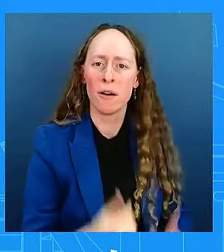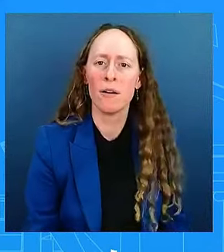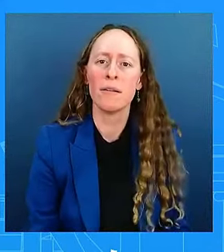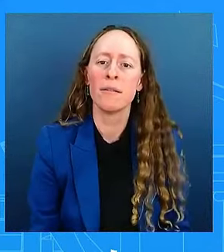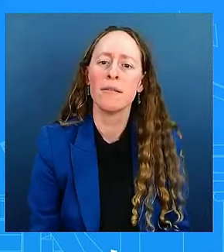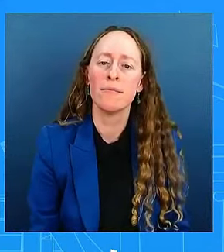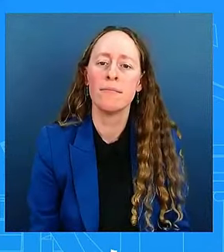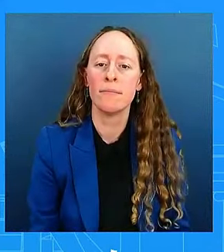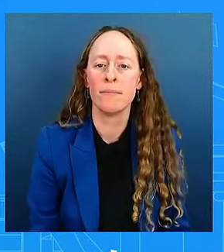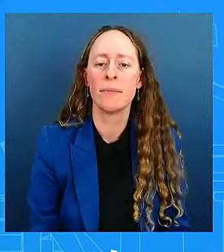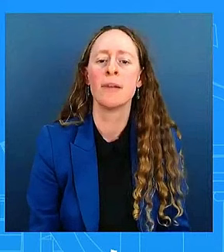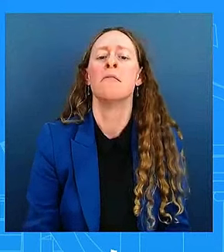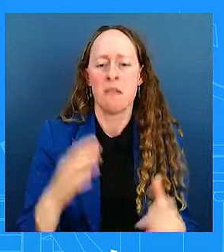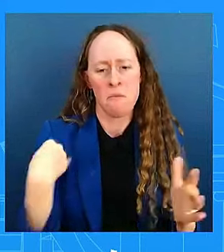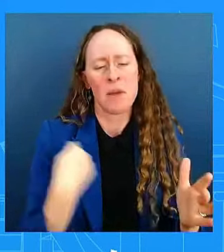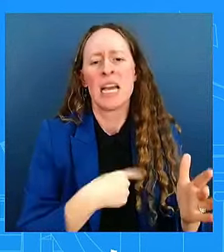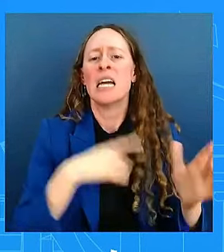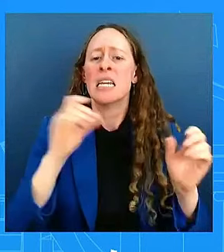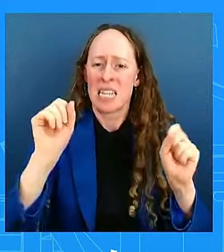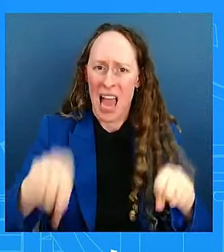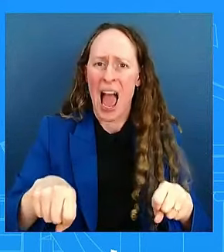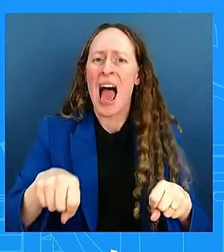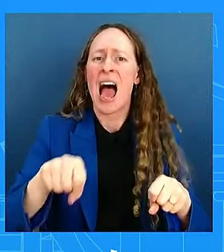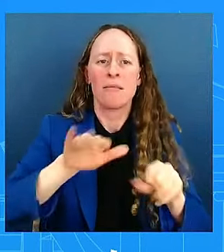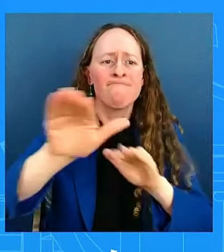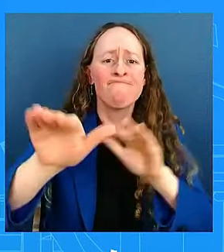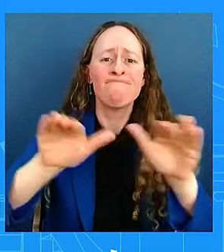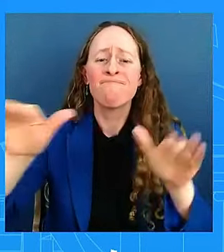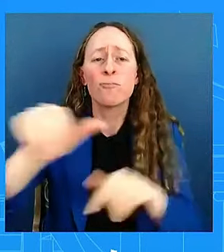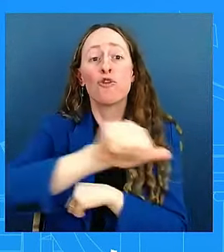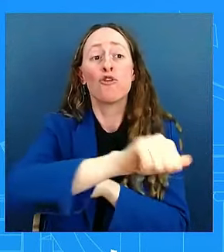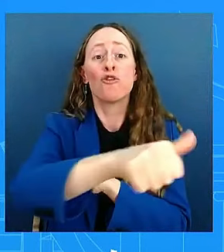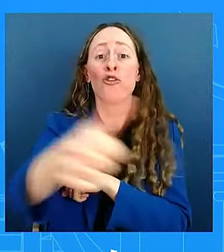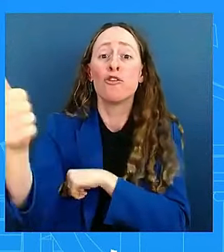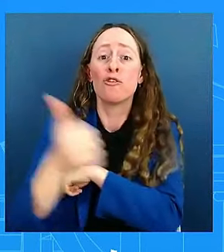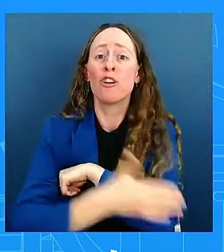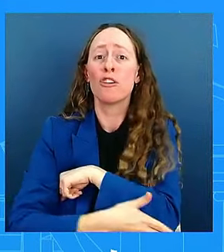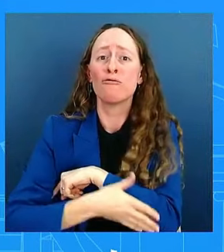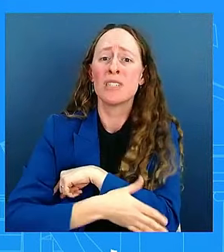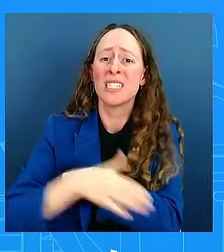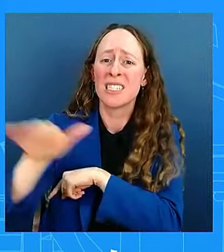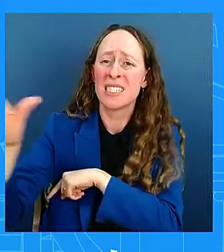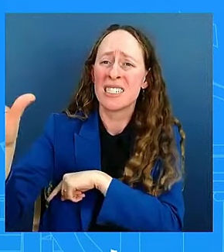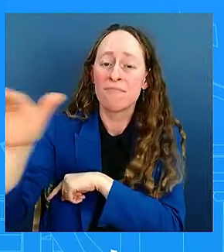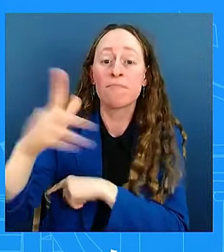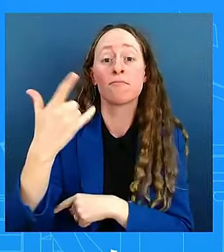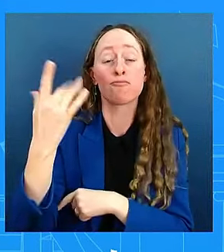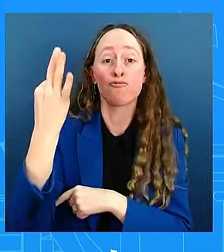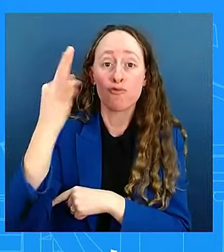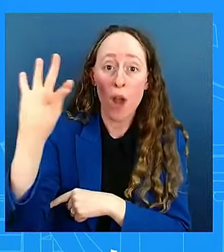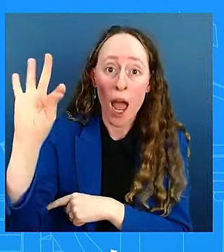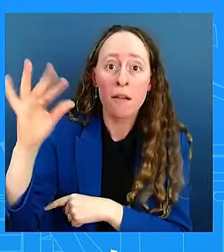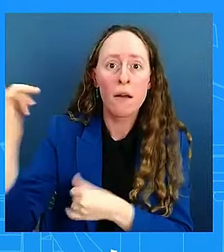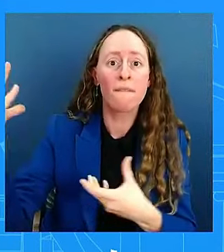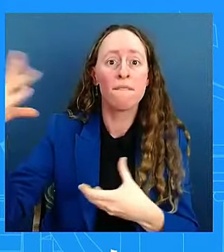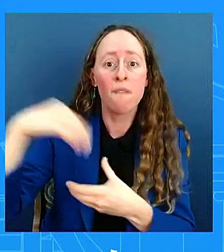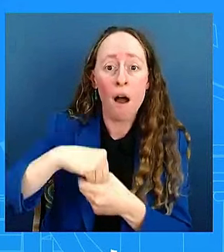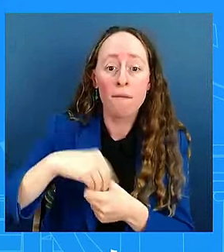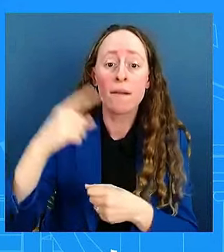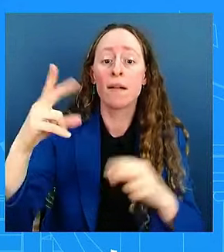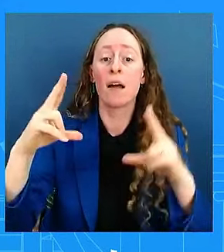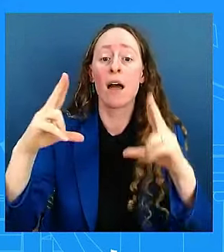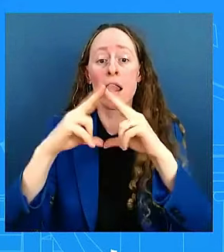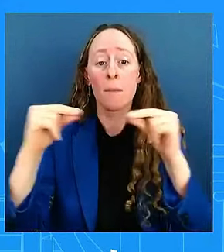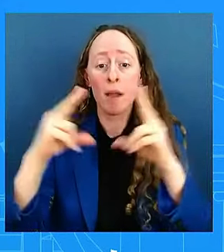and our allies into participating like the French are in Lebanon and other places to